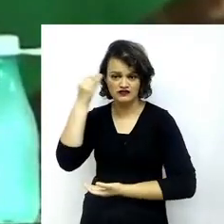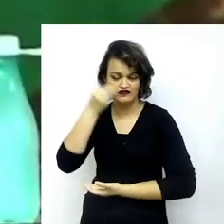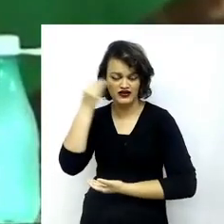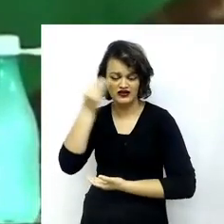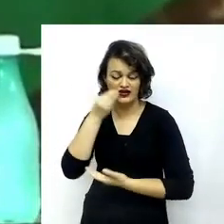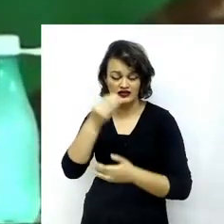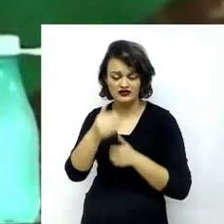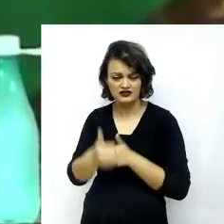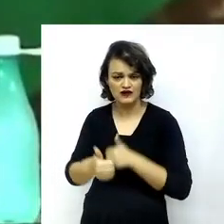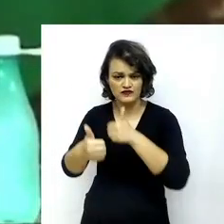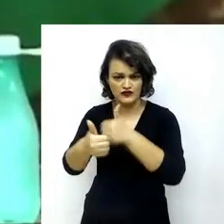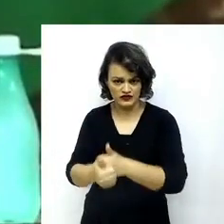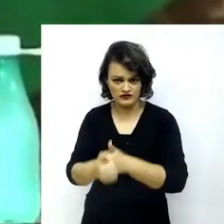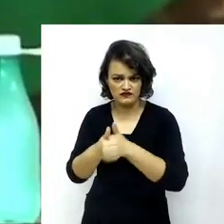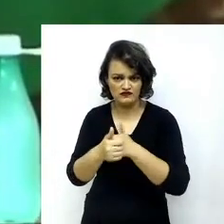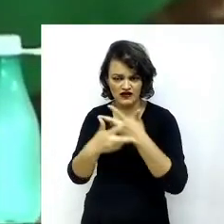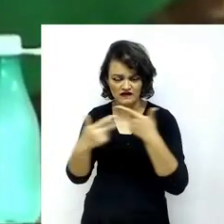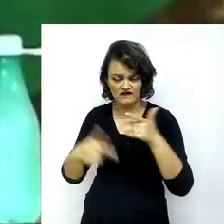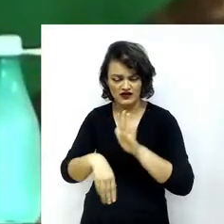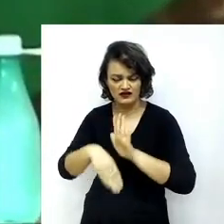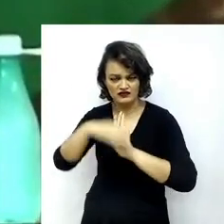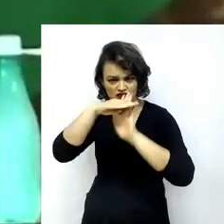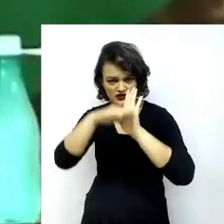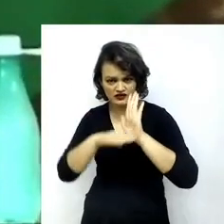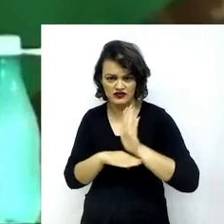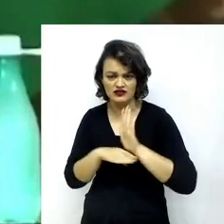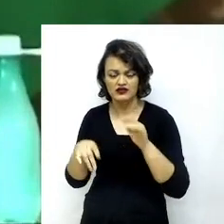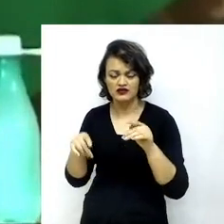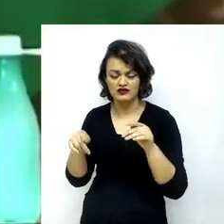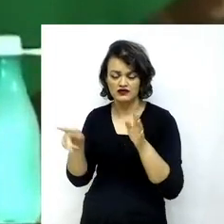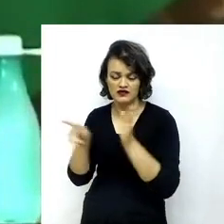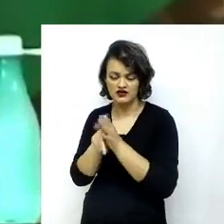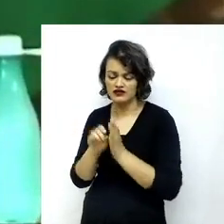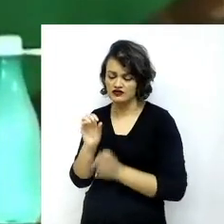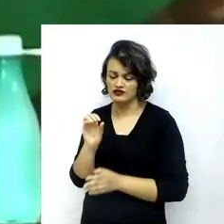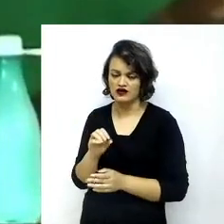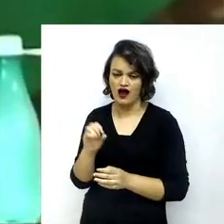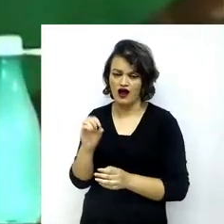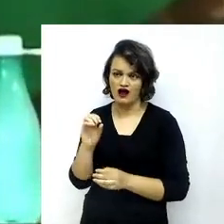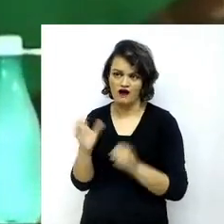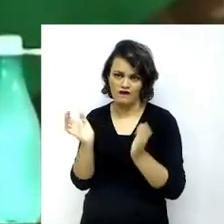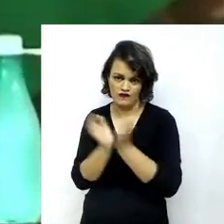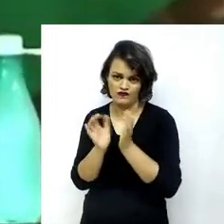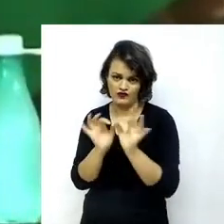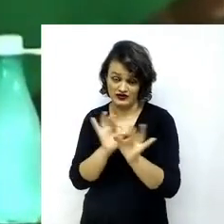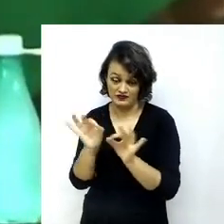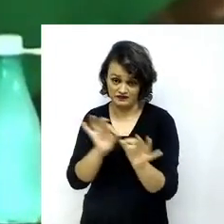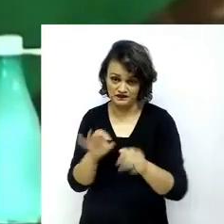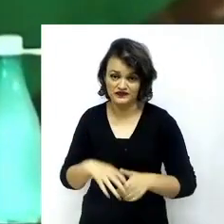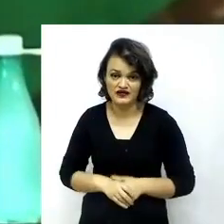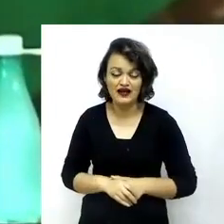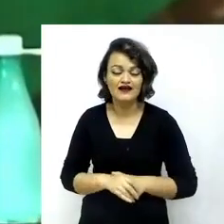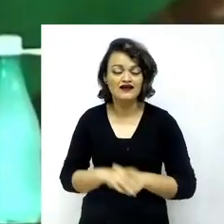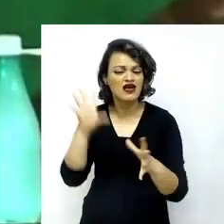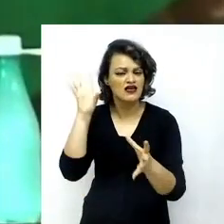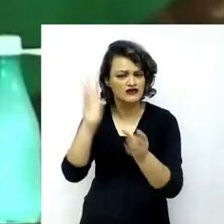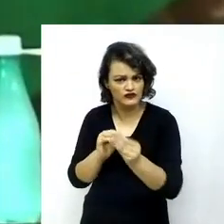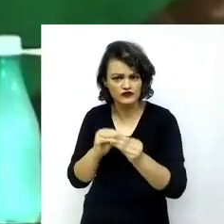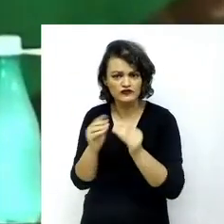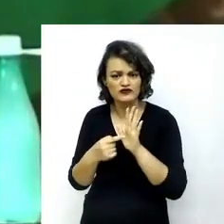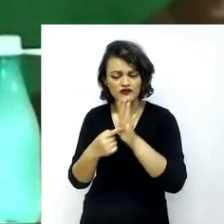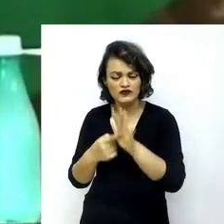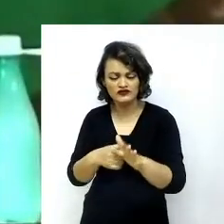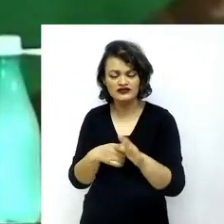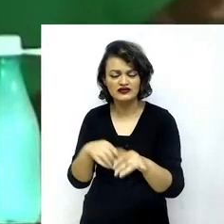and principles adopted by the organization. They shall provide meaningful inputs to the improvement of public policies in Brazil.